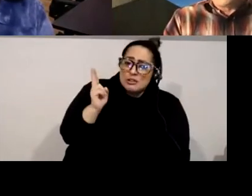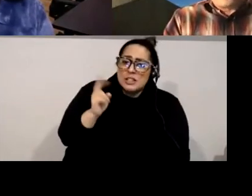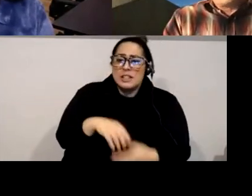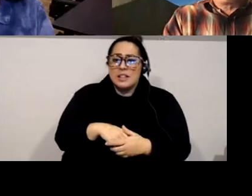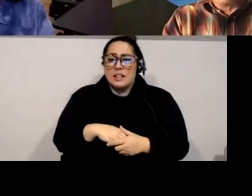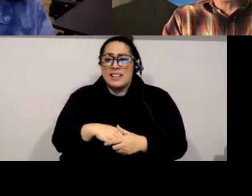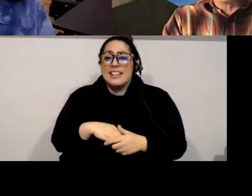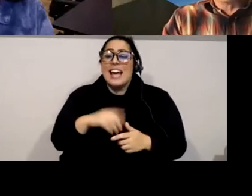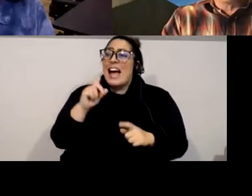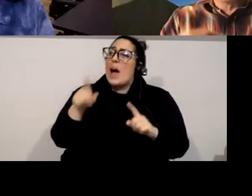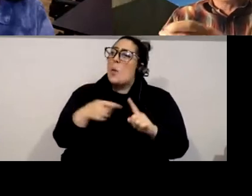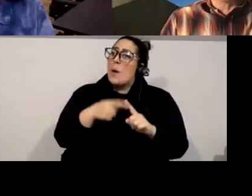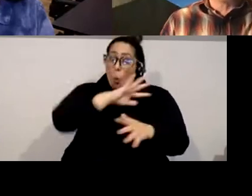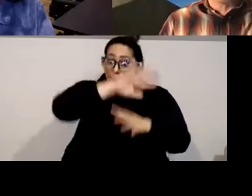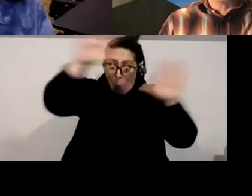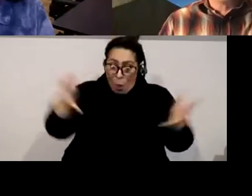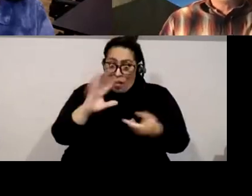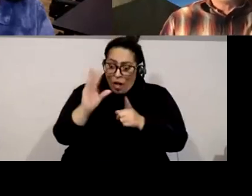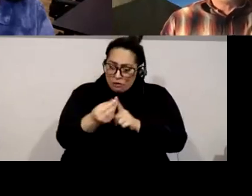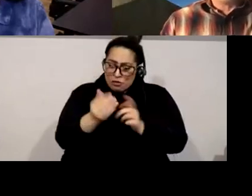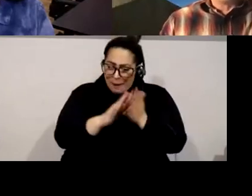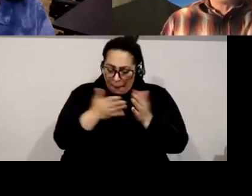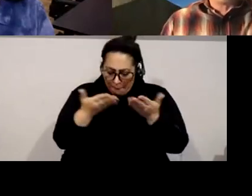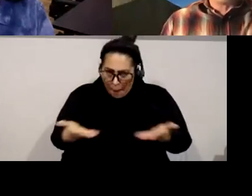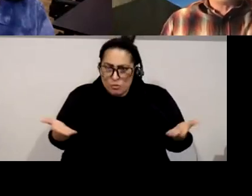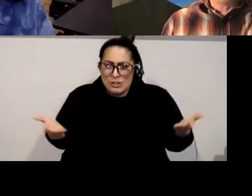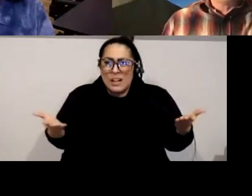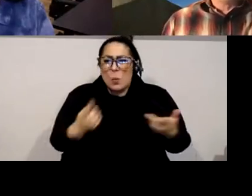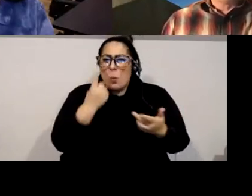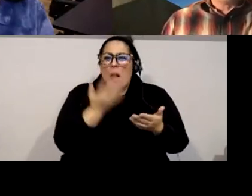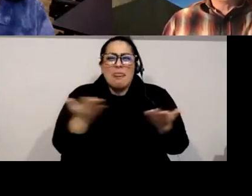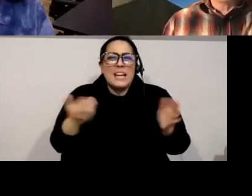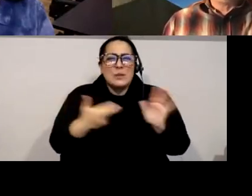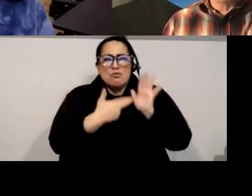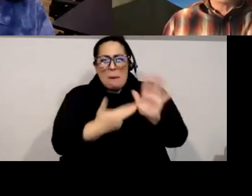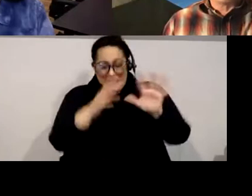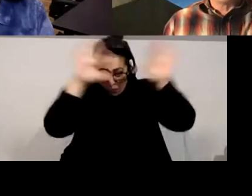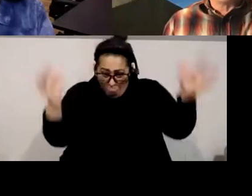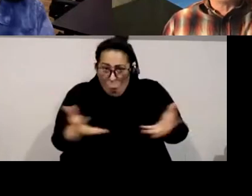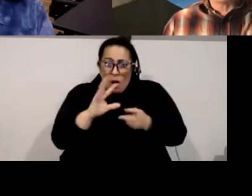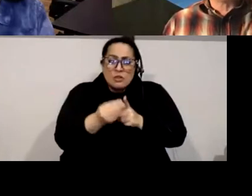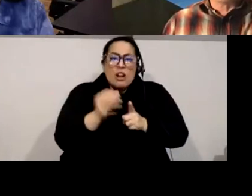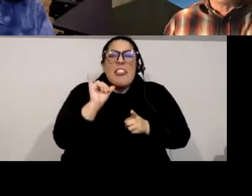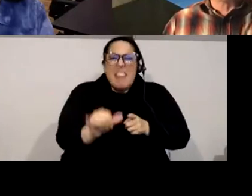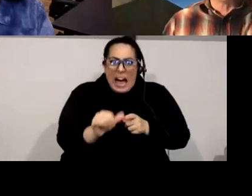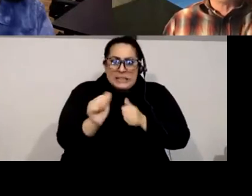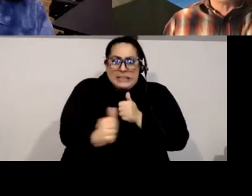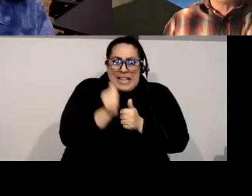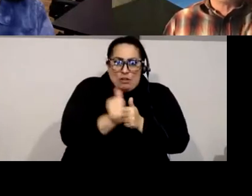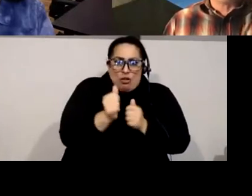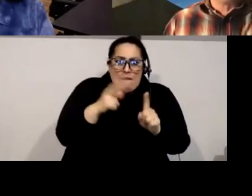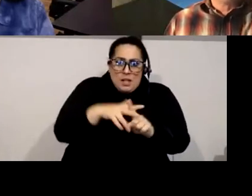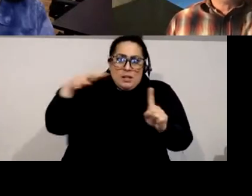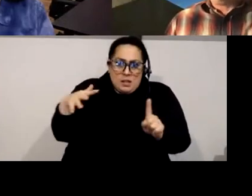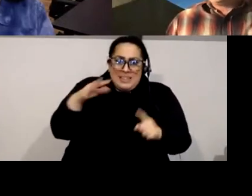these objects that go into a drawer um in a museum that's the danger in getting it decontextualized right